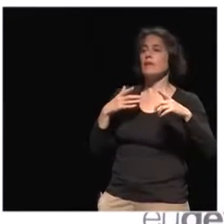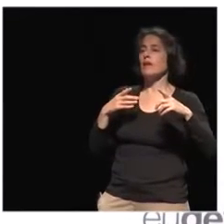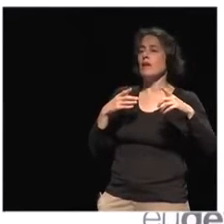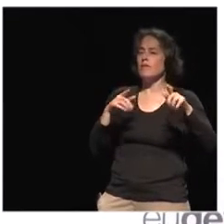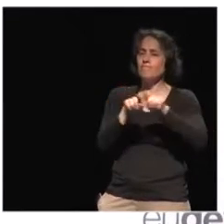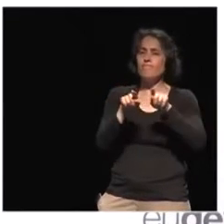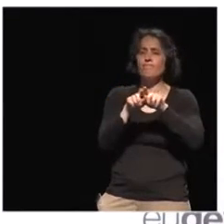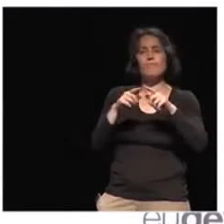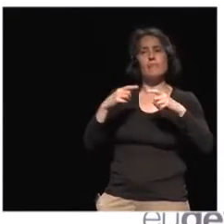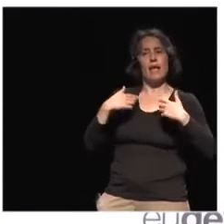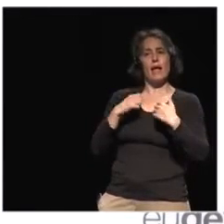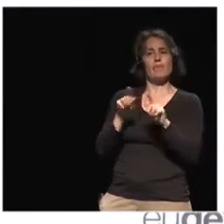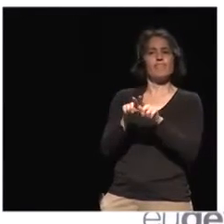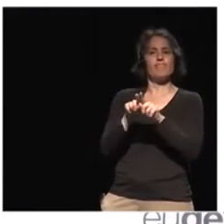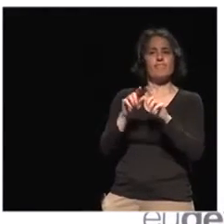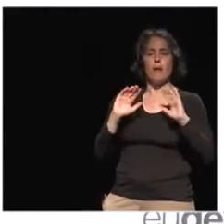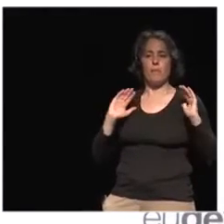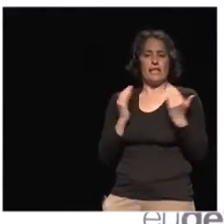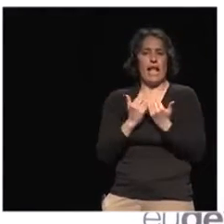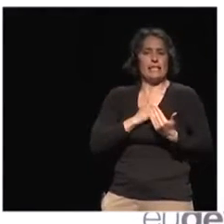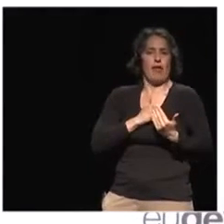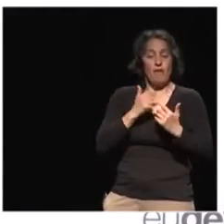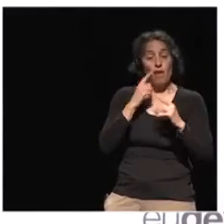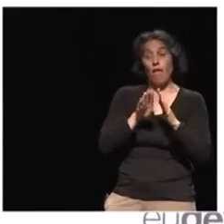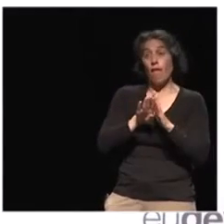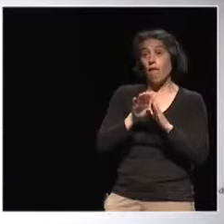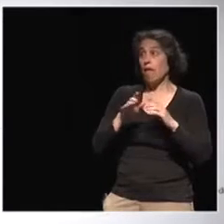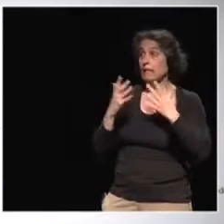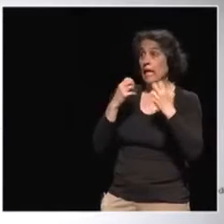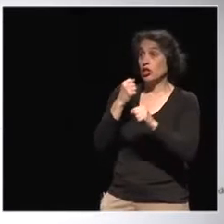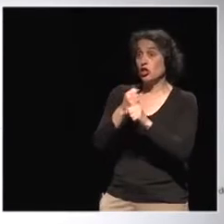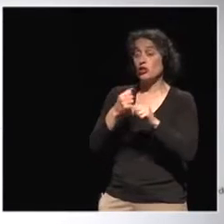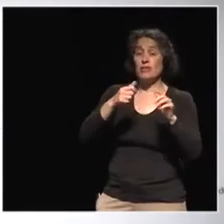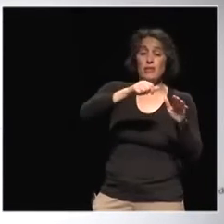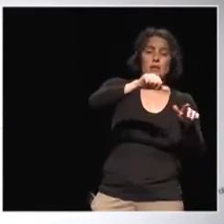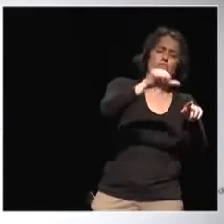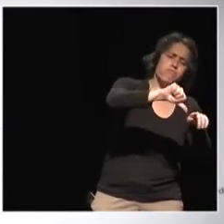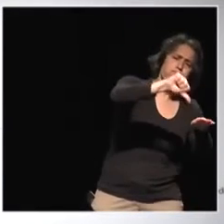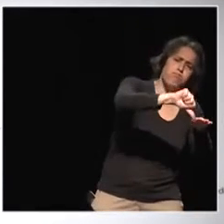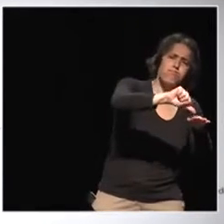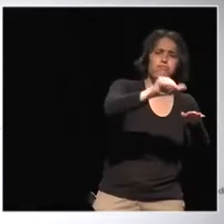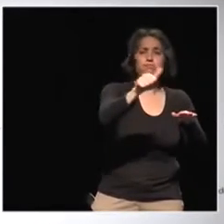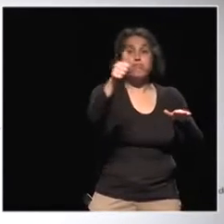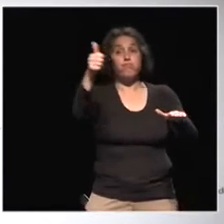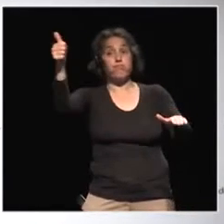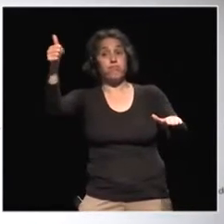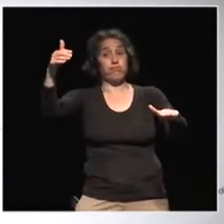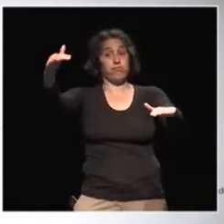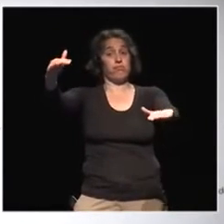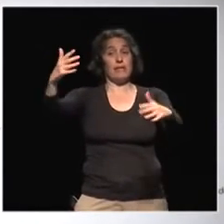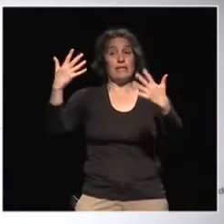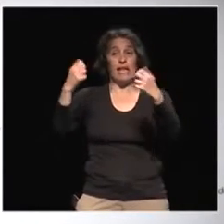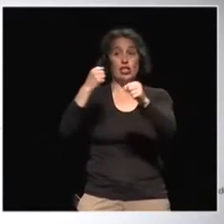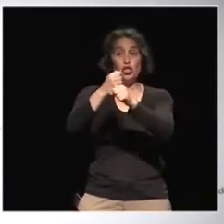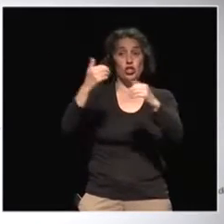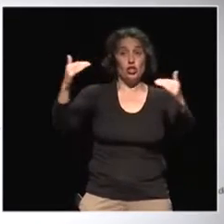into that, that elite group that we all seem to be finding to get into. The so-called Krugman's 0